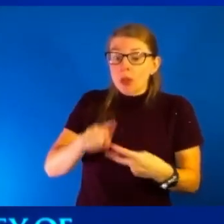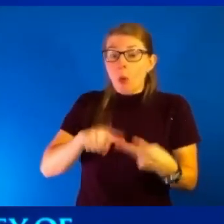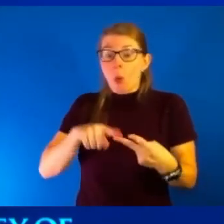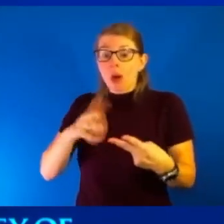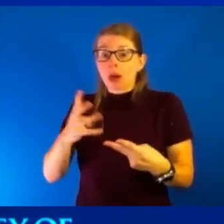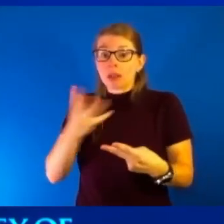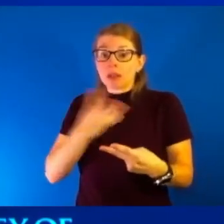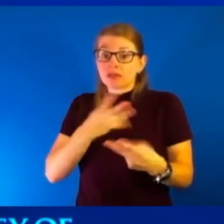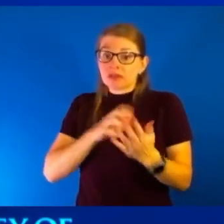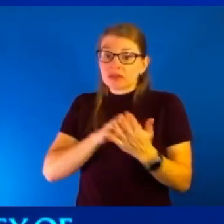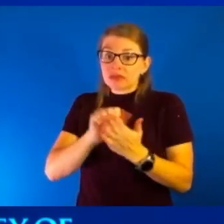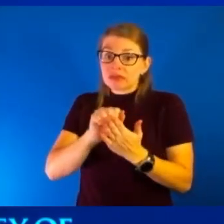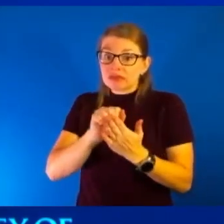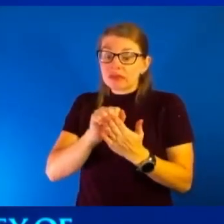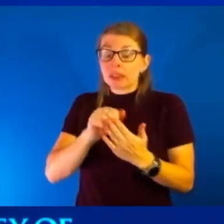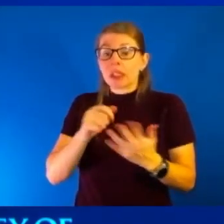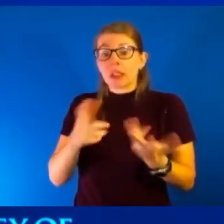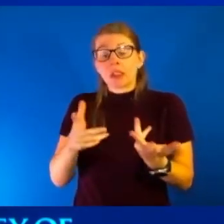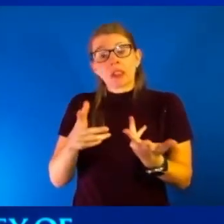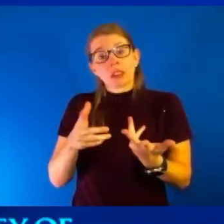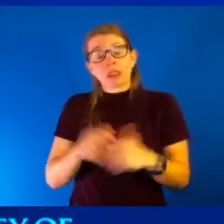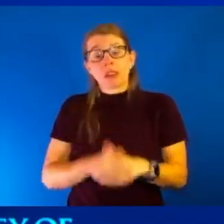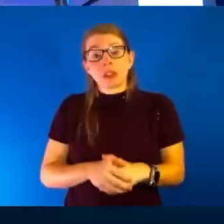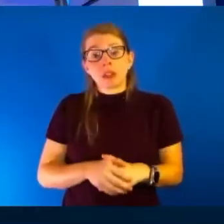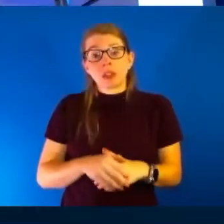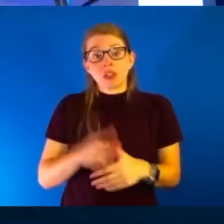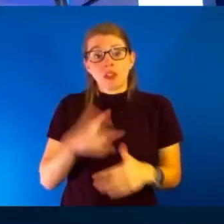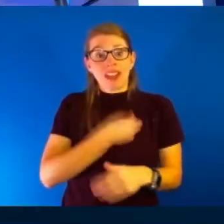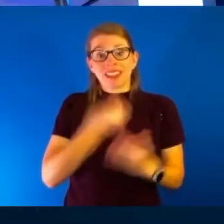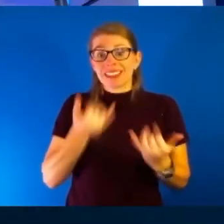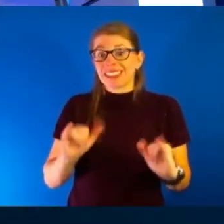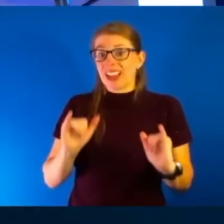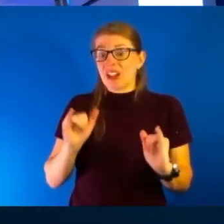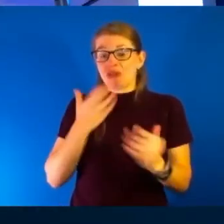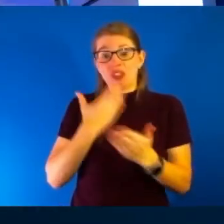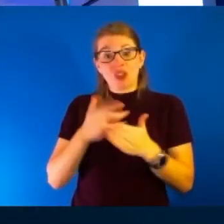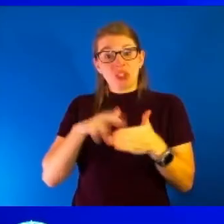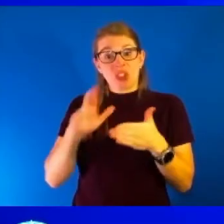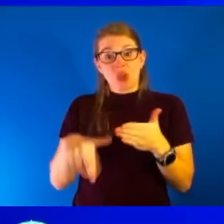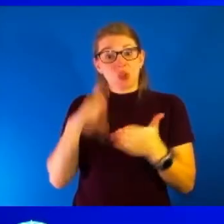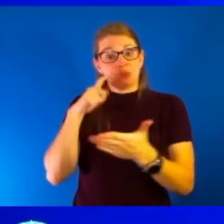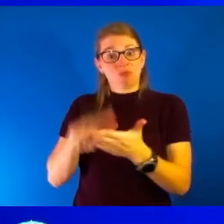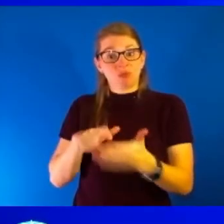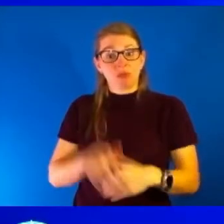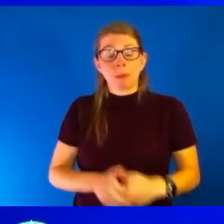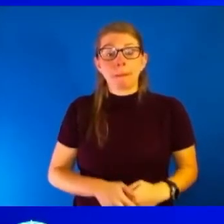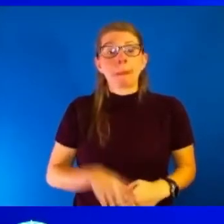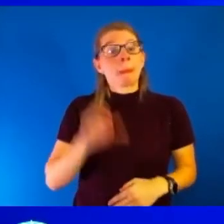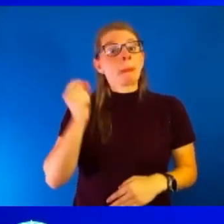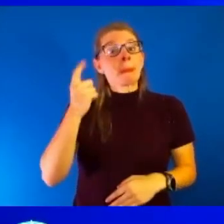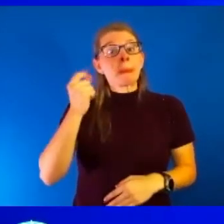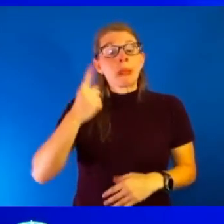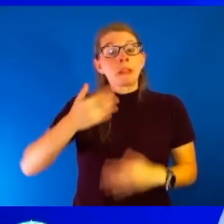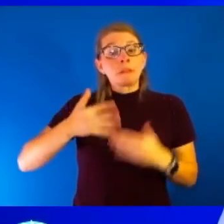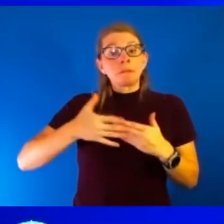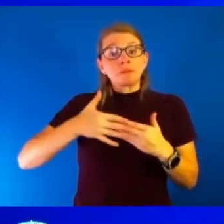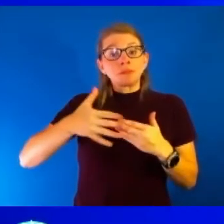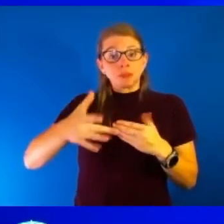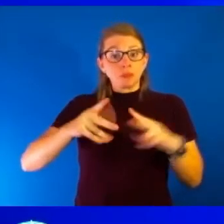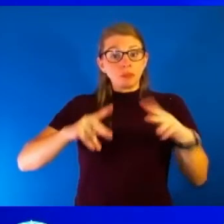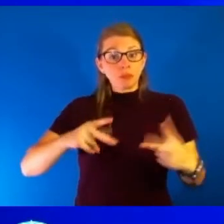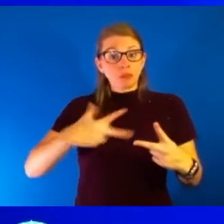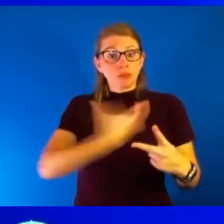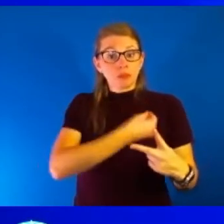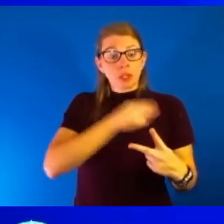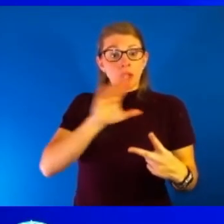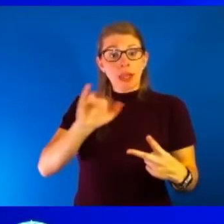system. So we're seeing pretty good results on vaccinations still. Yeah, that and just remember too, that as you get further out from your second dose, your immune